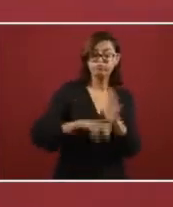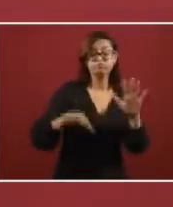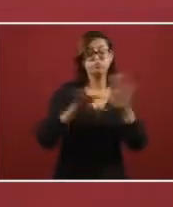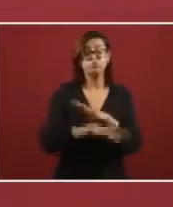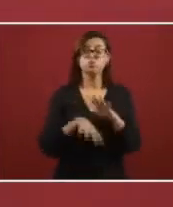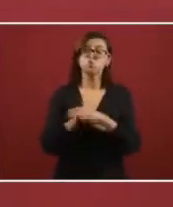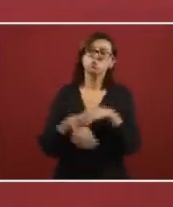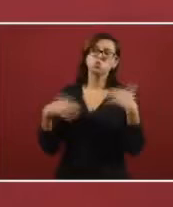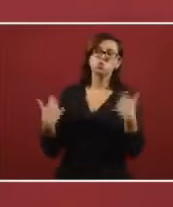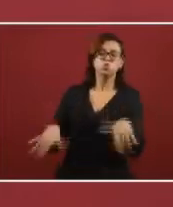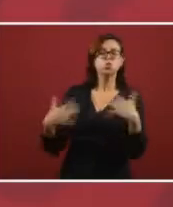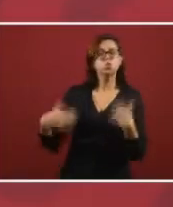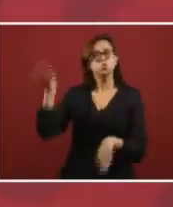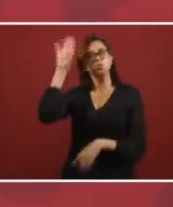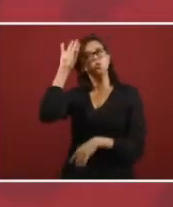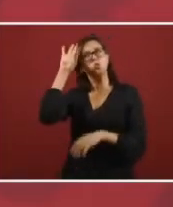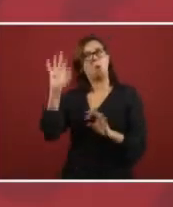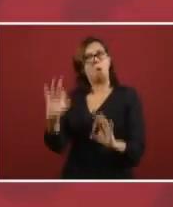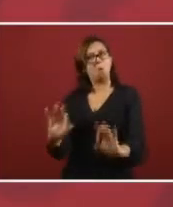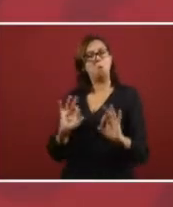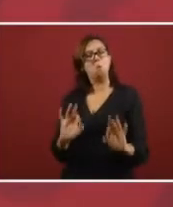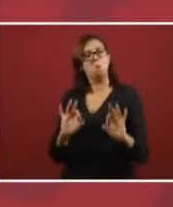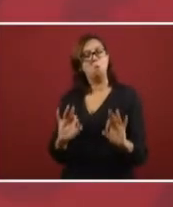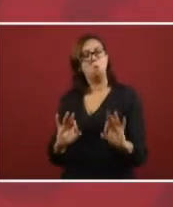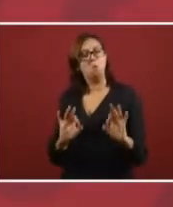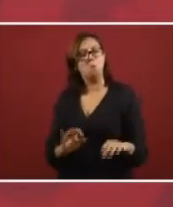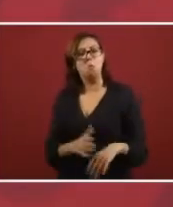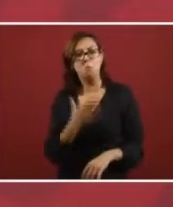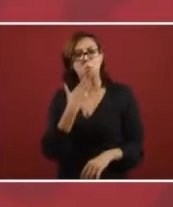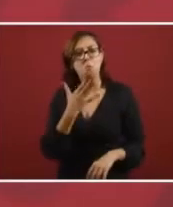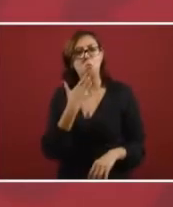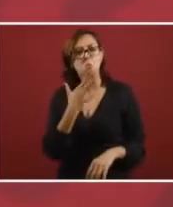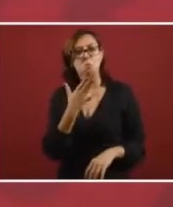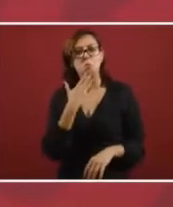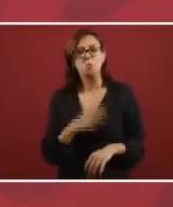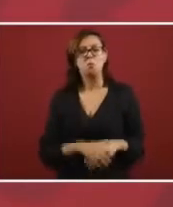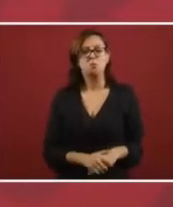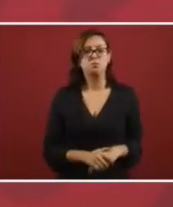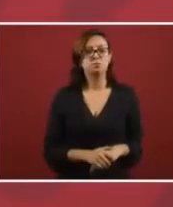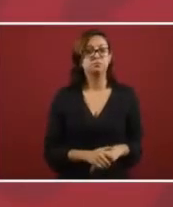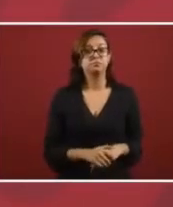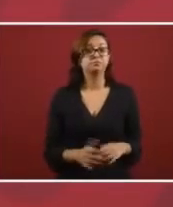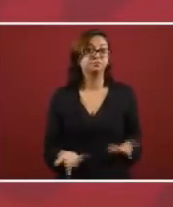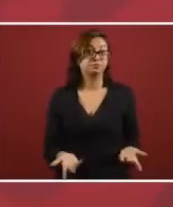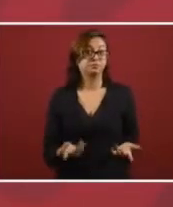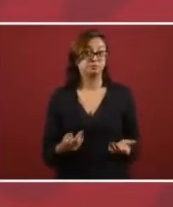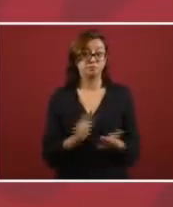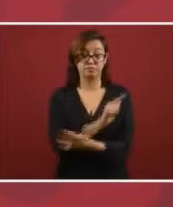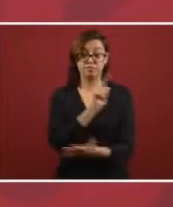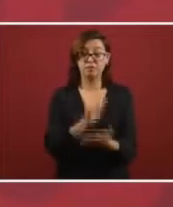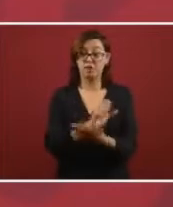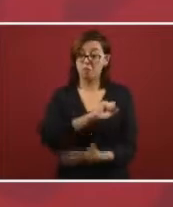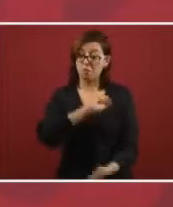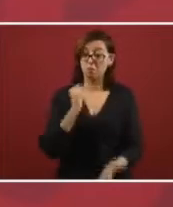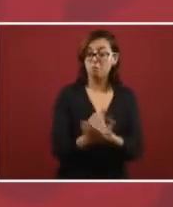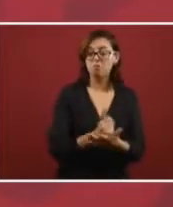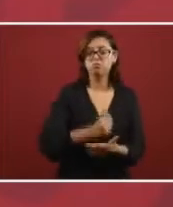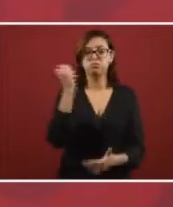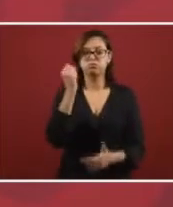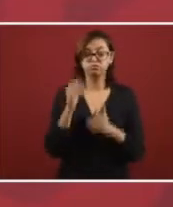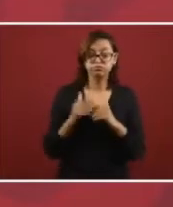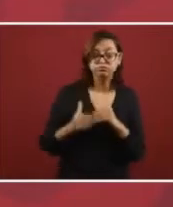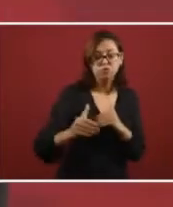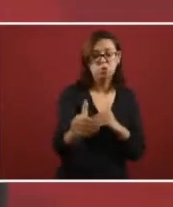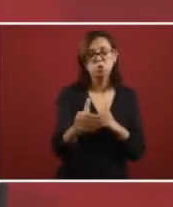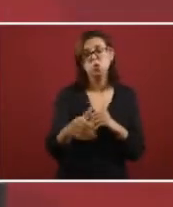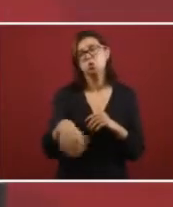the panacea that if we approved we